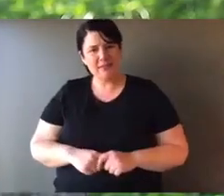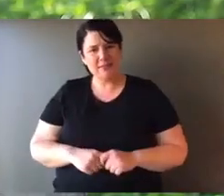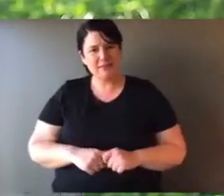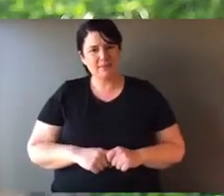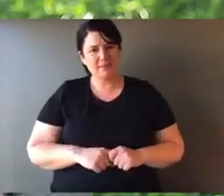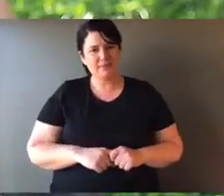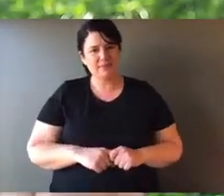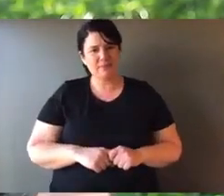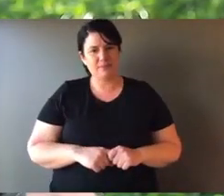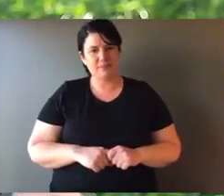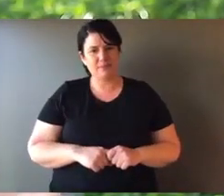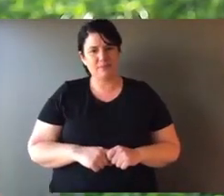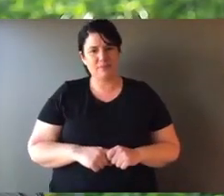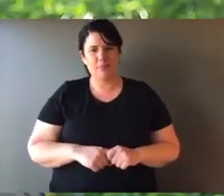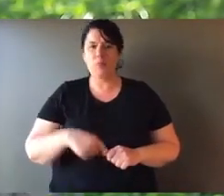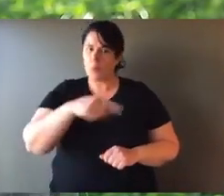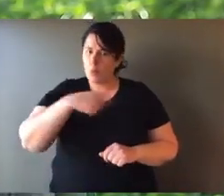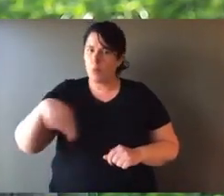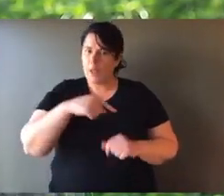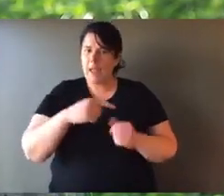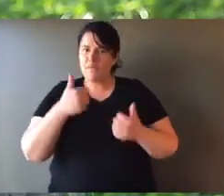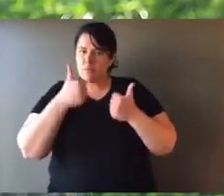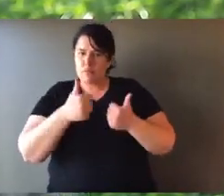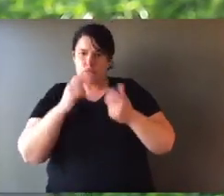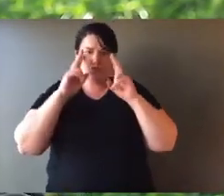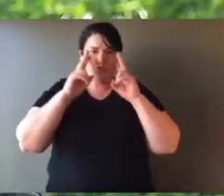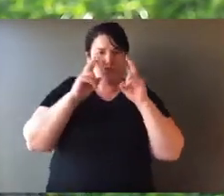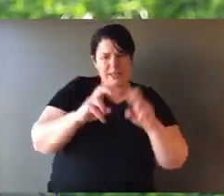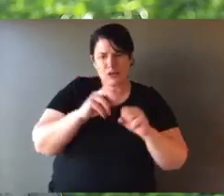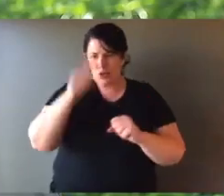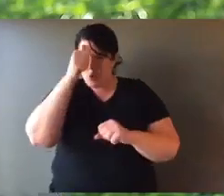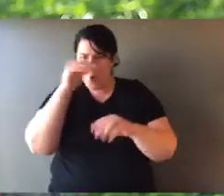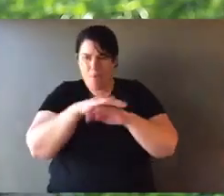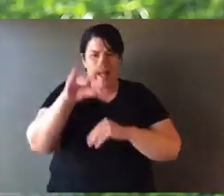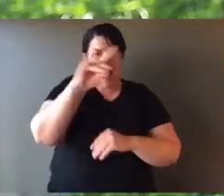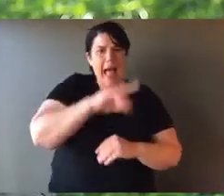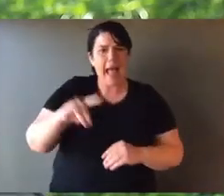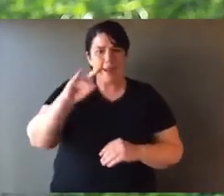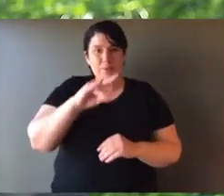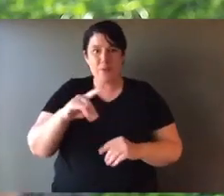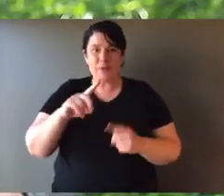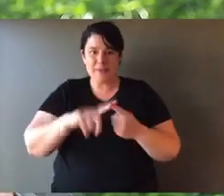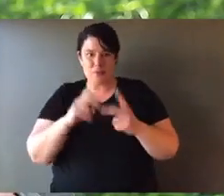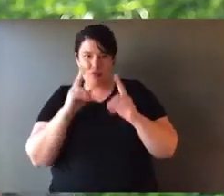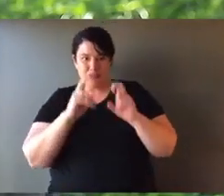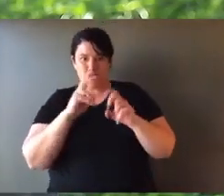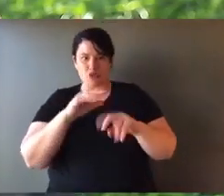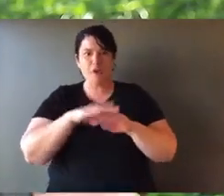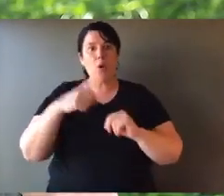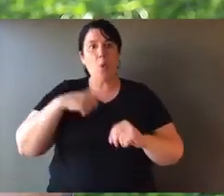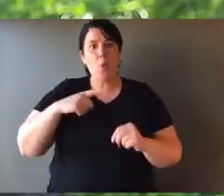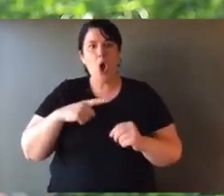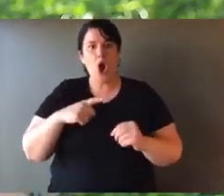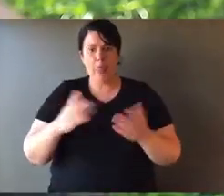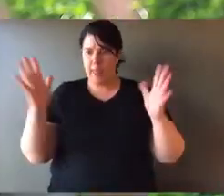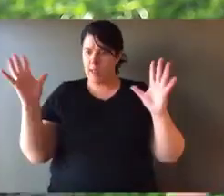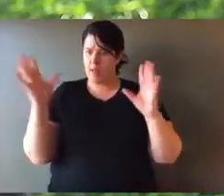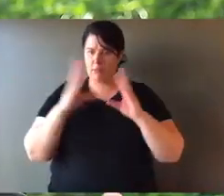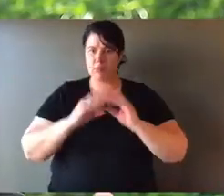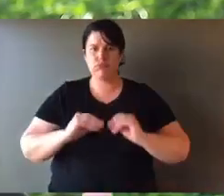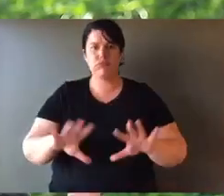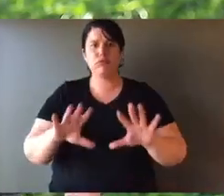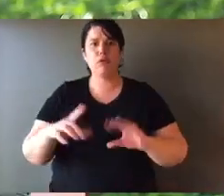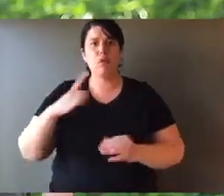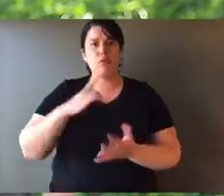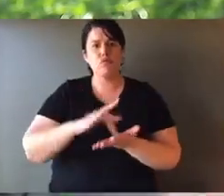We need other management actions. Now, we have some really well-researched species. We know a lot about them, and we're researching their